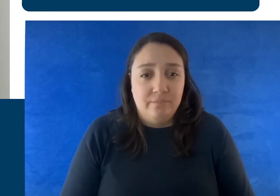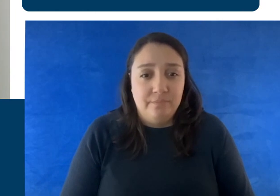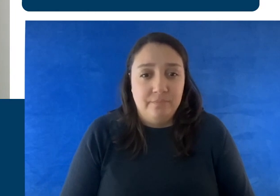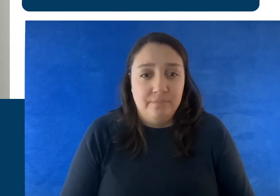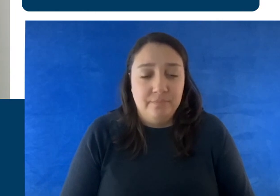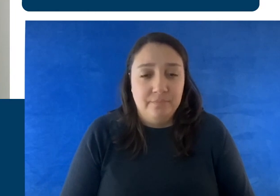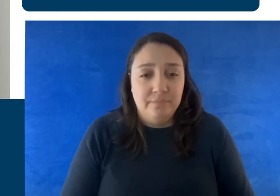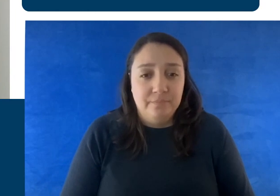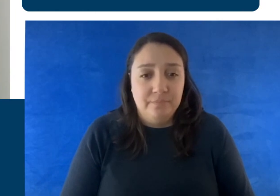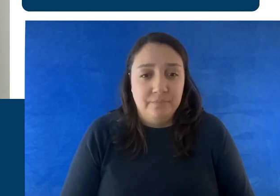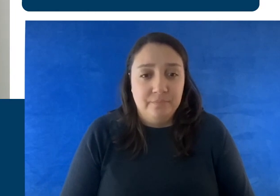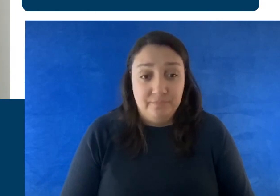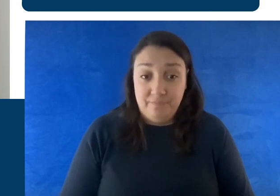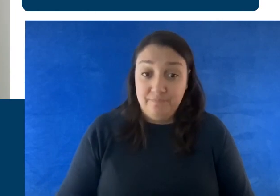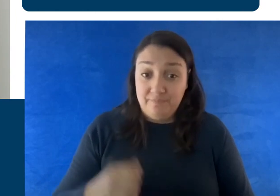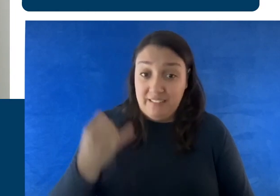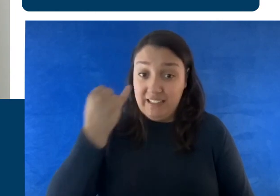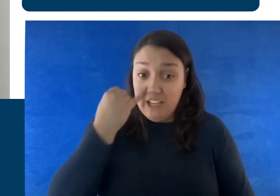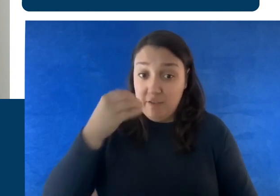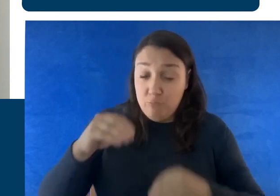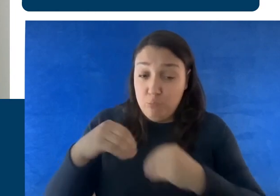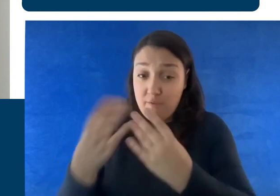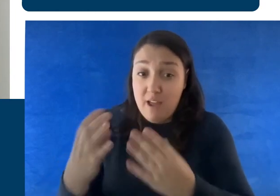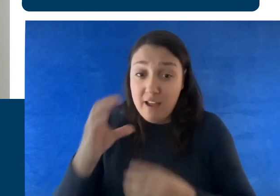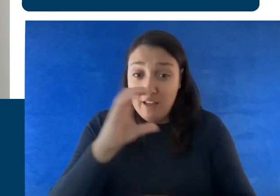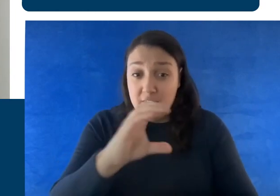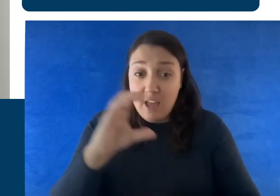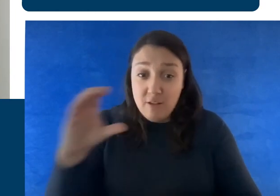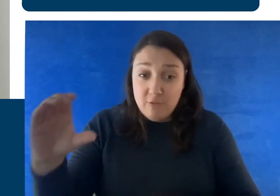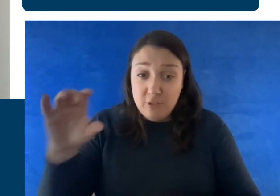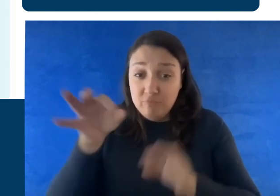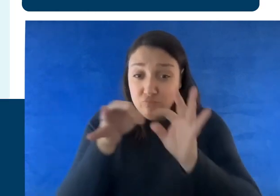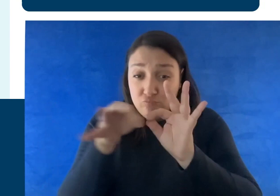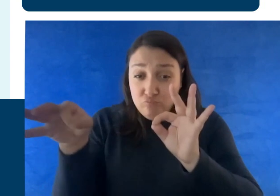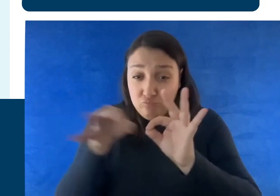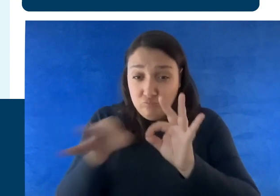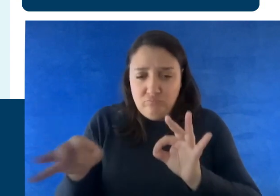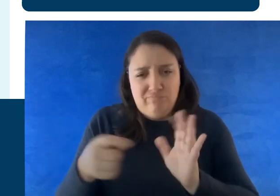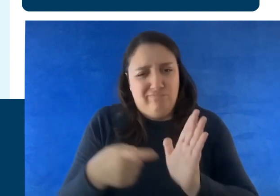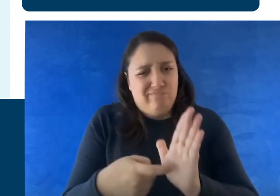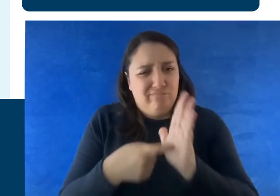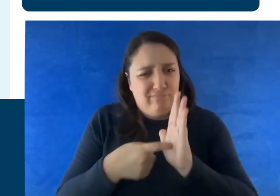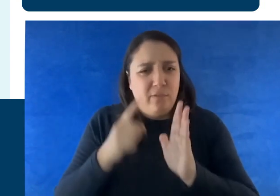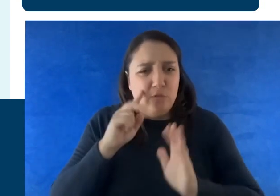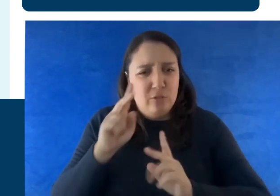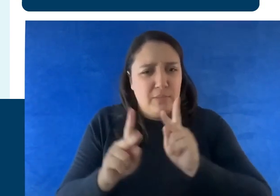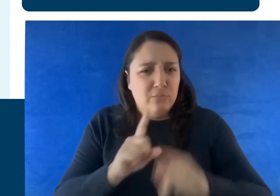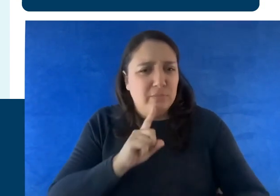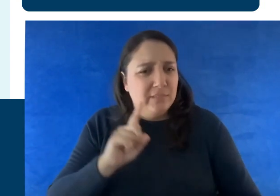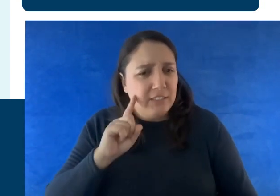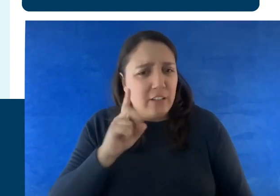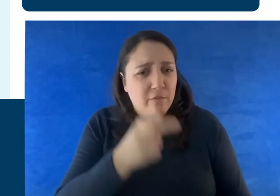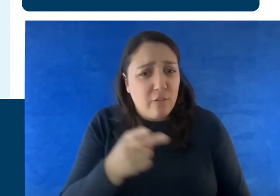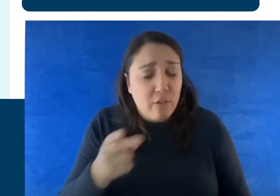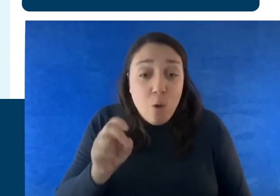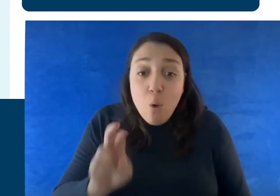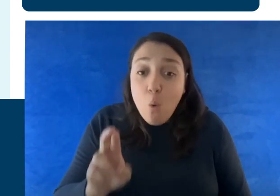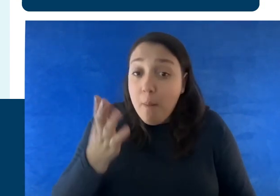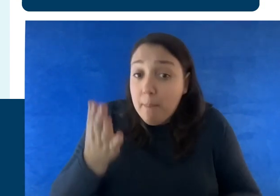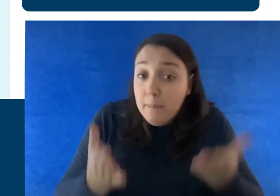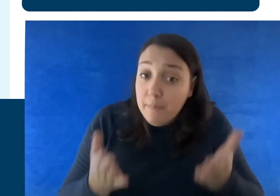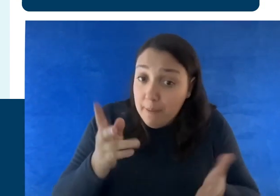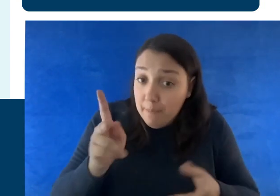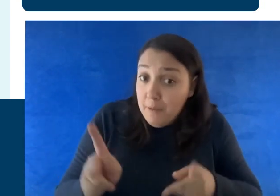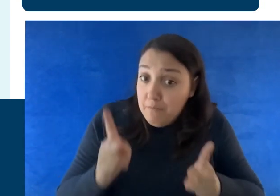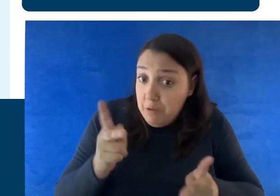tested in their medical... Captioning videos and presentations is a must for people who are deaf or hard of hearing, or for people who turn